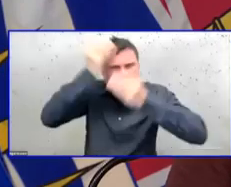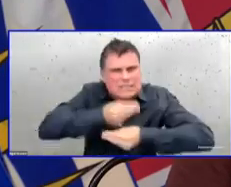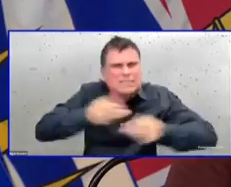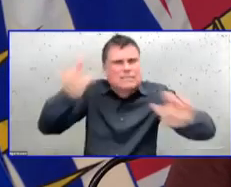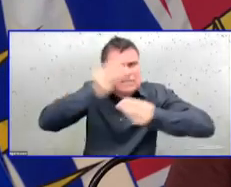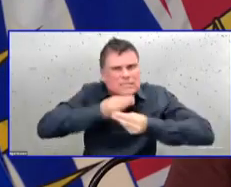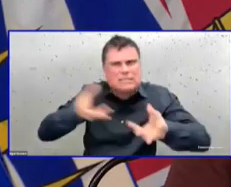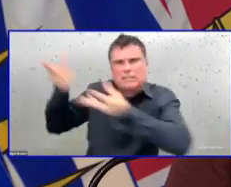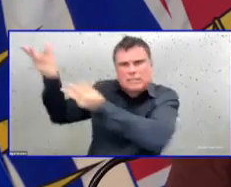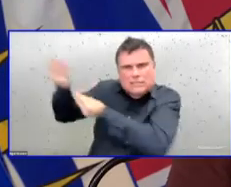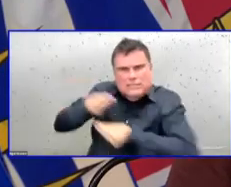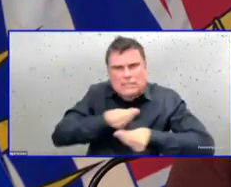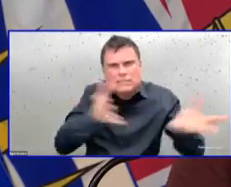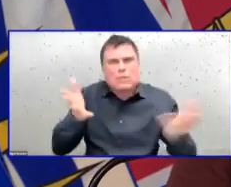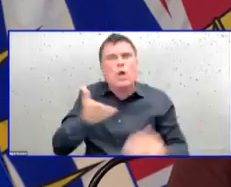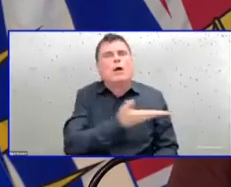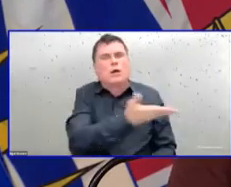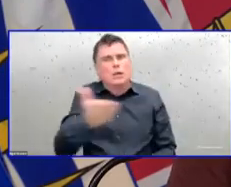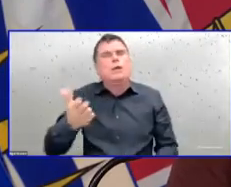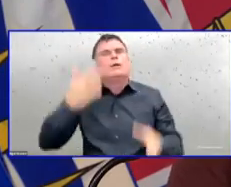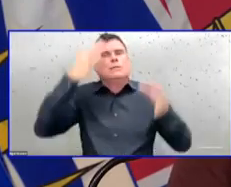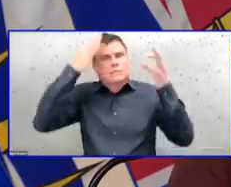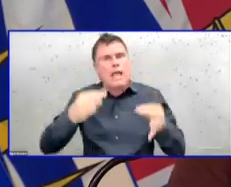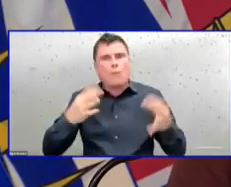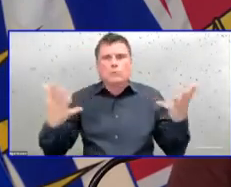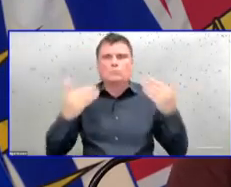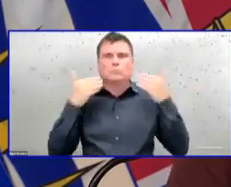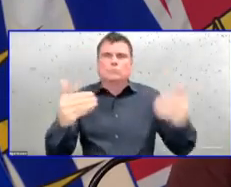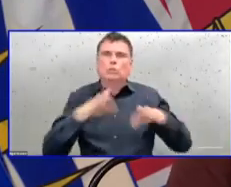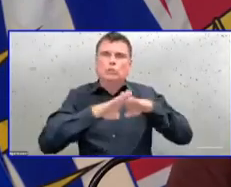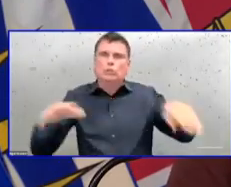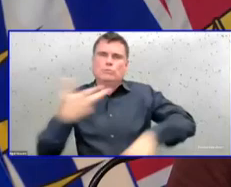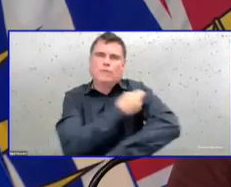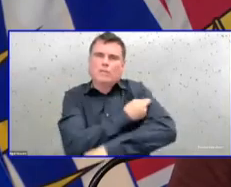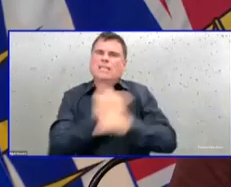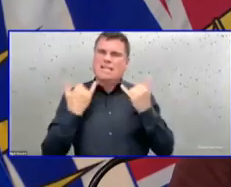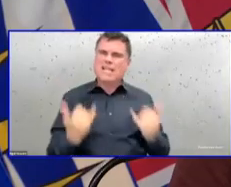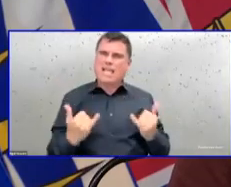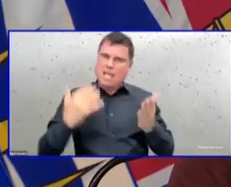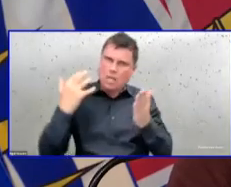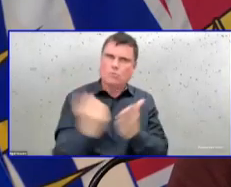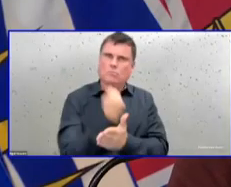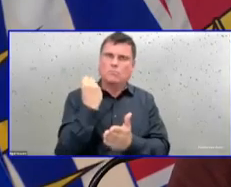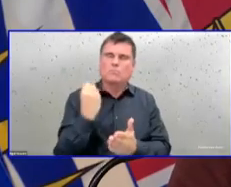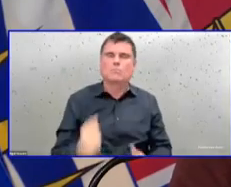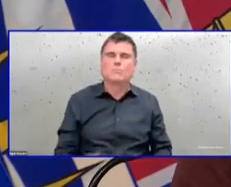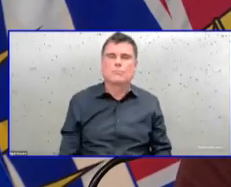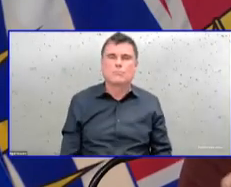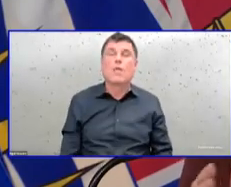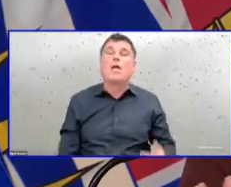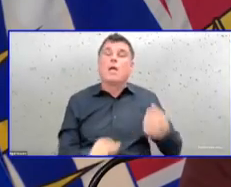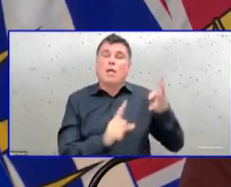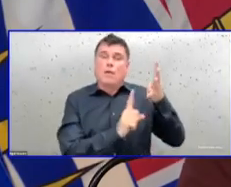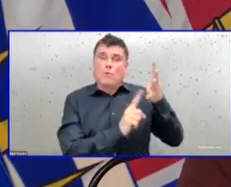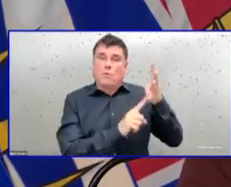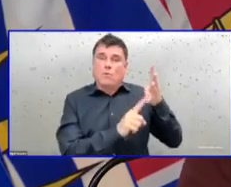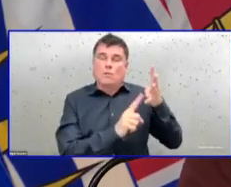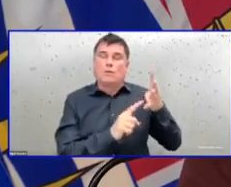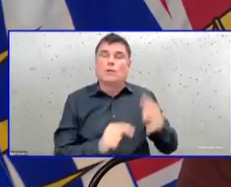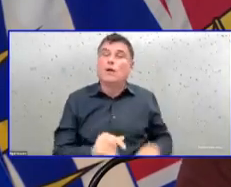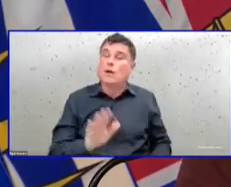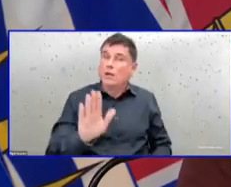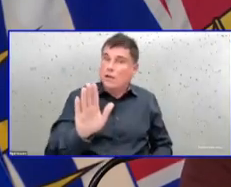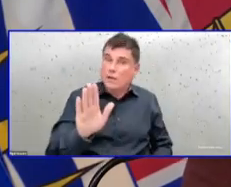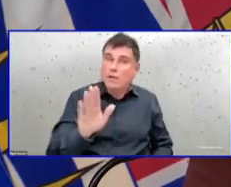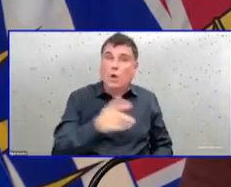Remember how important it is now more than ever to stay home if you're feeling unwell. To stay away from others. To get tested if you need